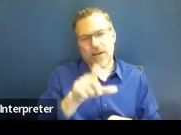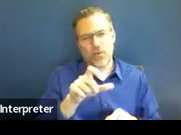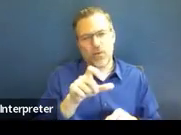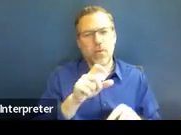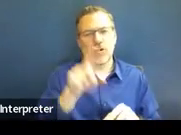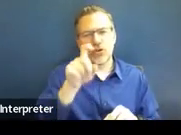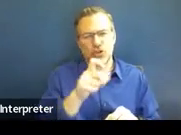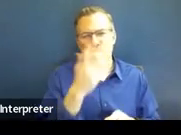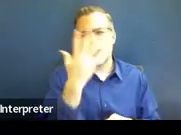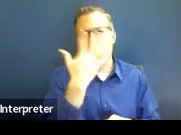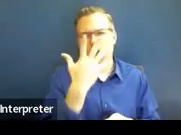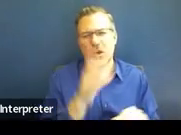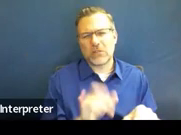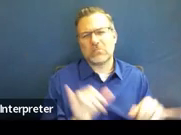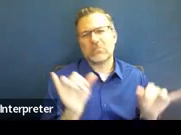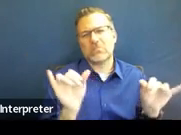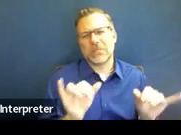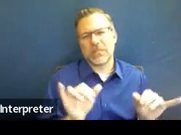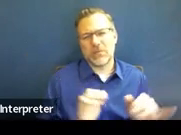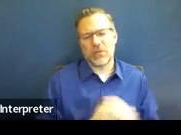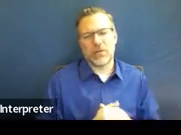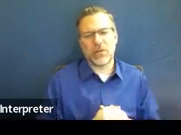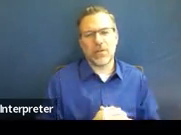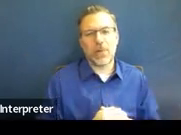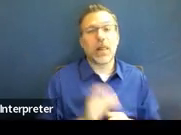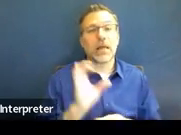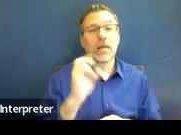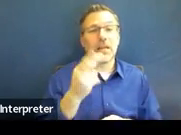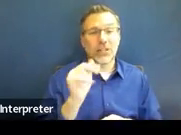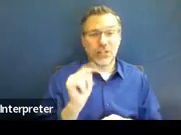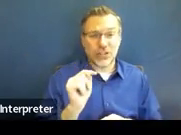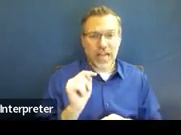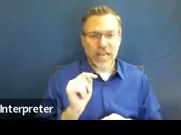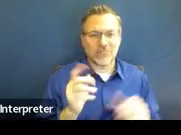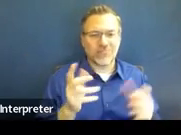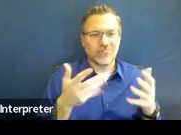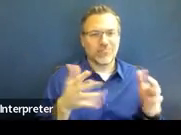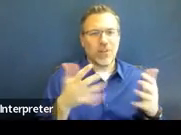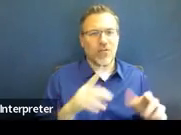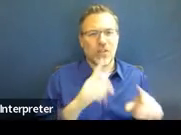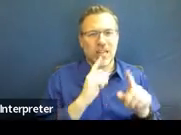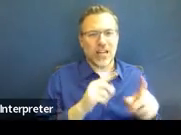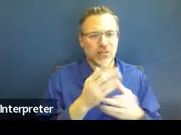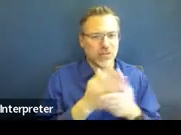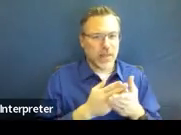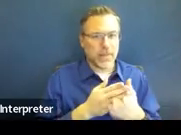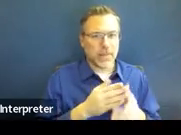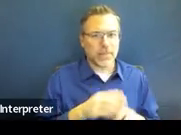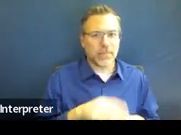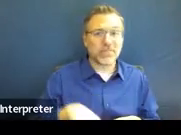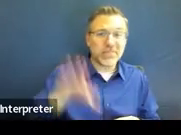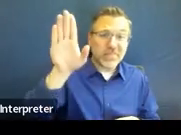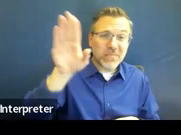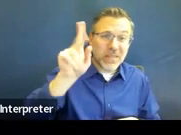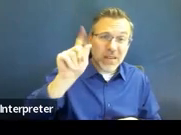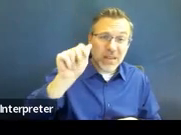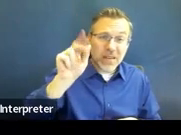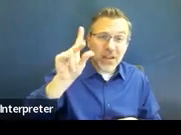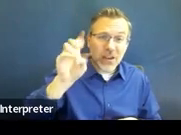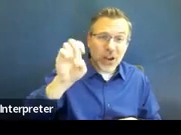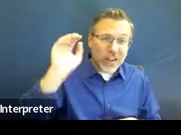Okay. So I know we just answered some questions from the chat box. So, Carly, would we simply say in the written notice,